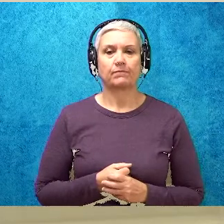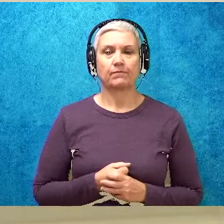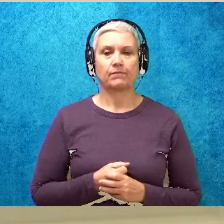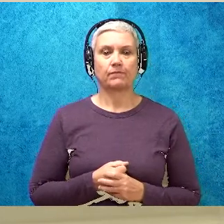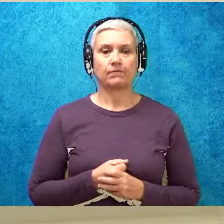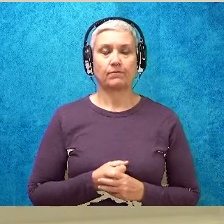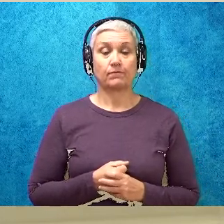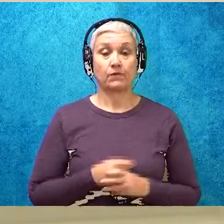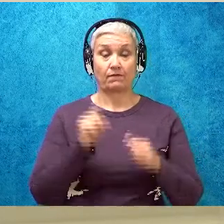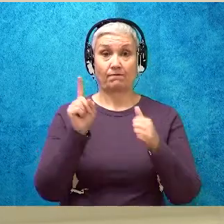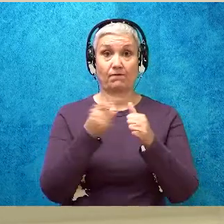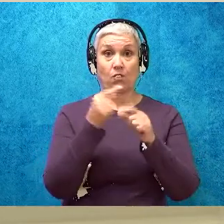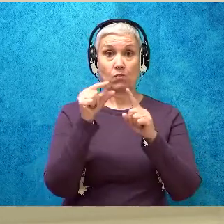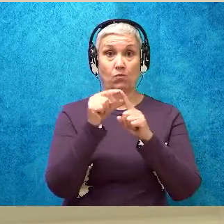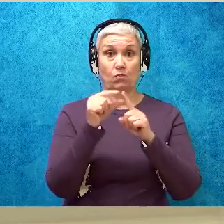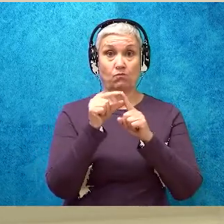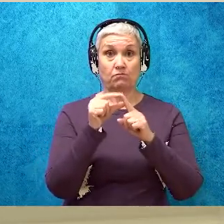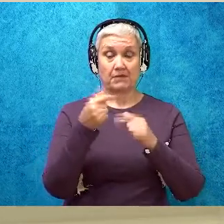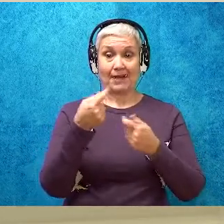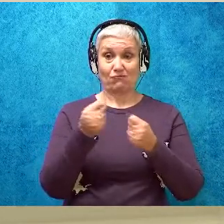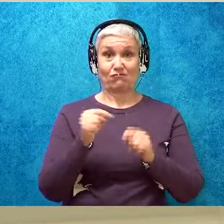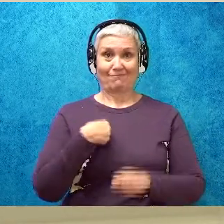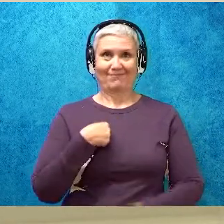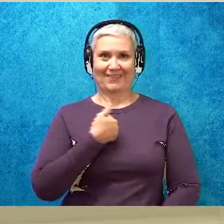The first word I'll try.